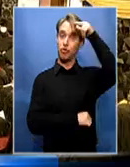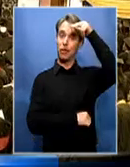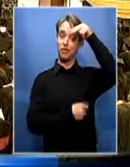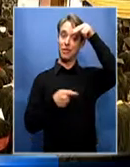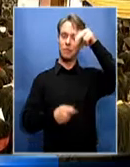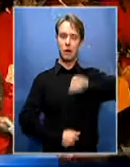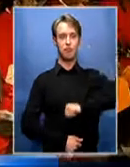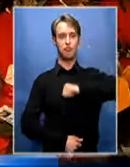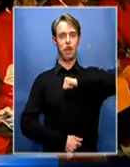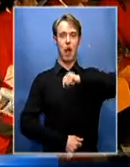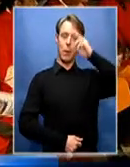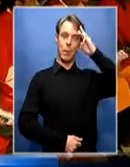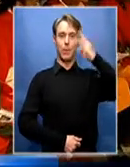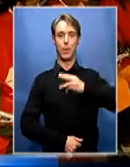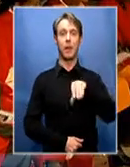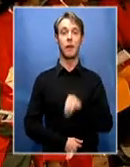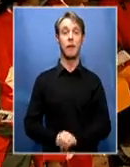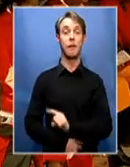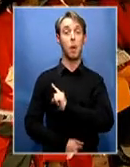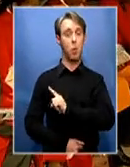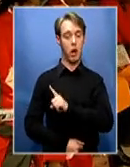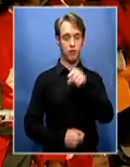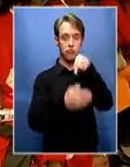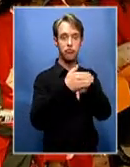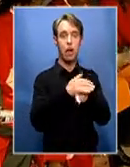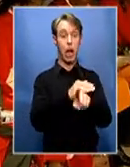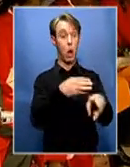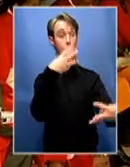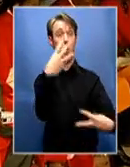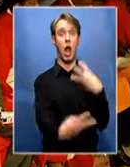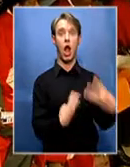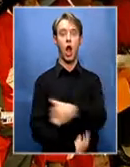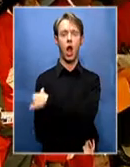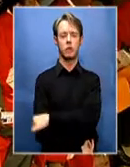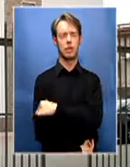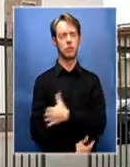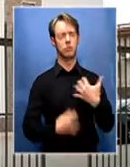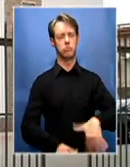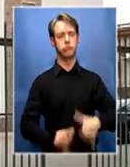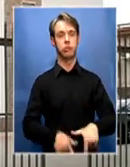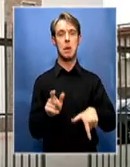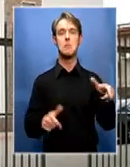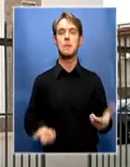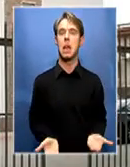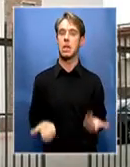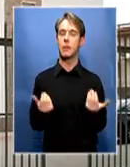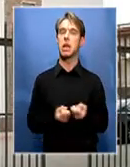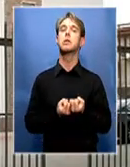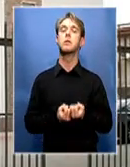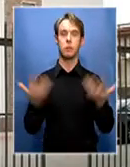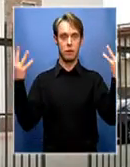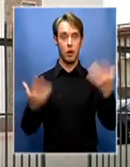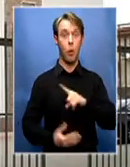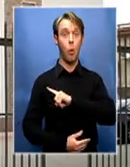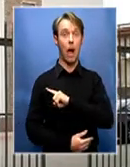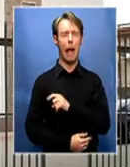We'll enter a profession where much is expected from them. More than 27 million people are dependent on